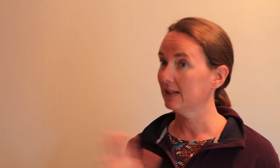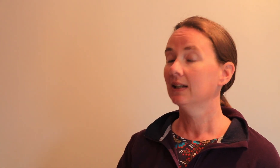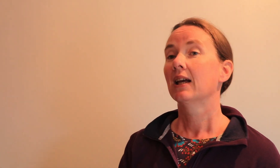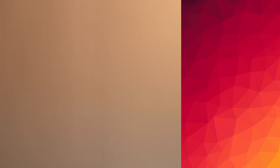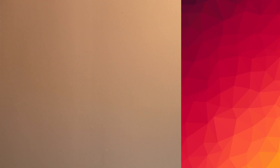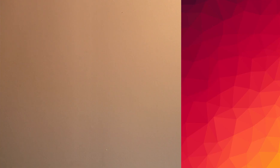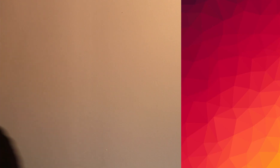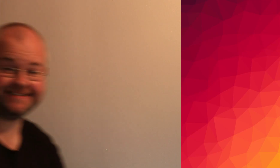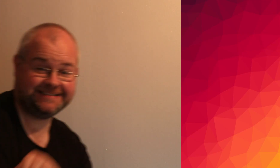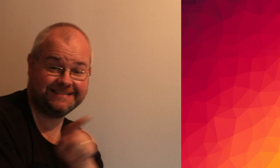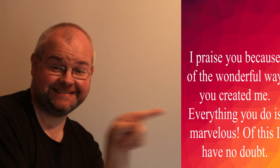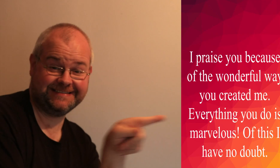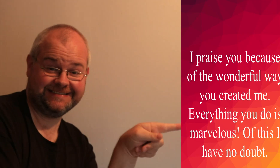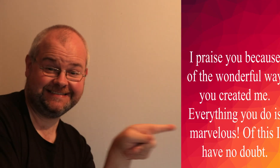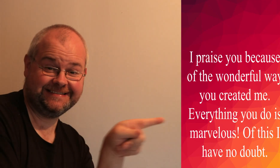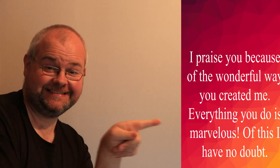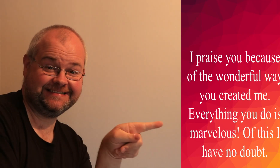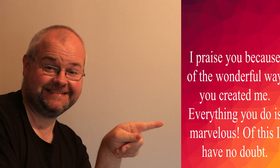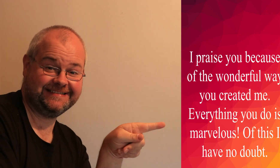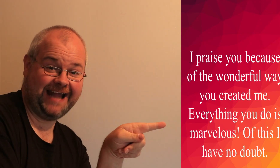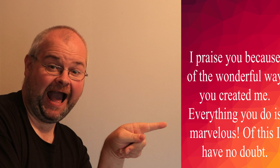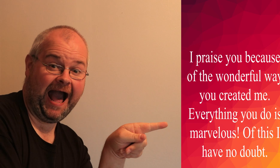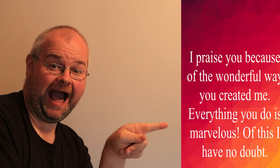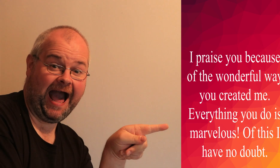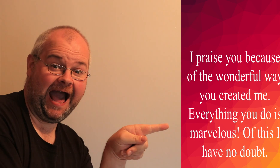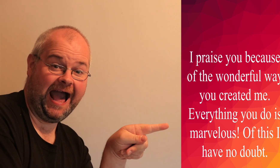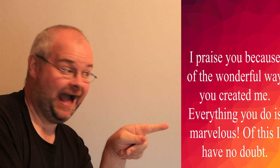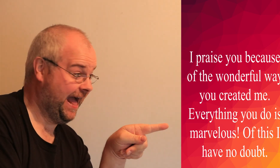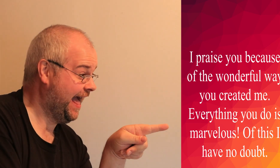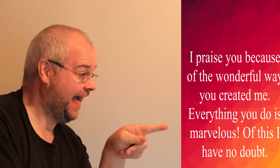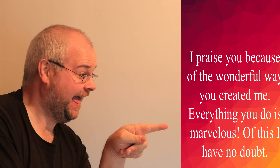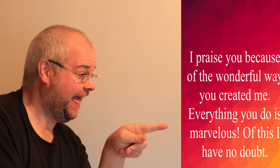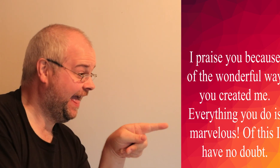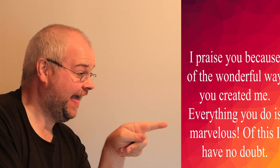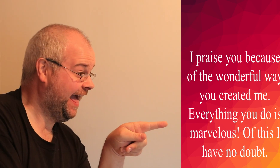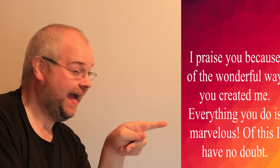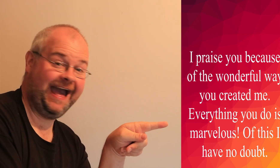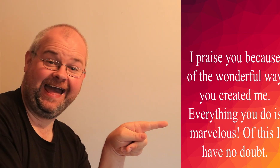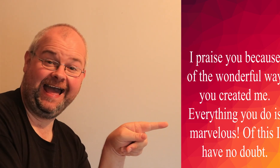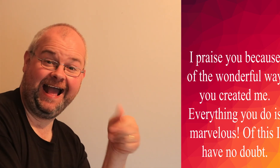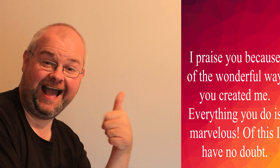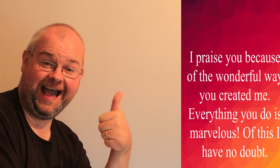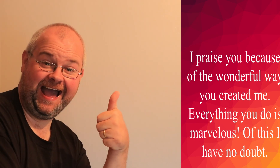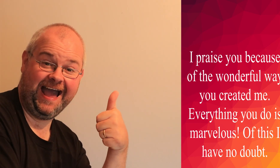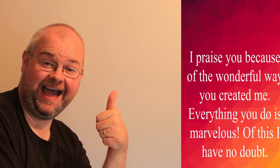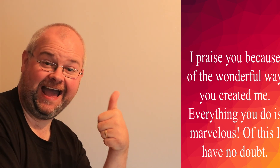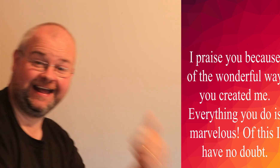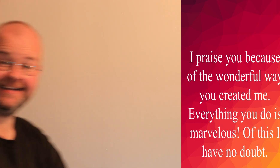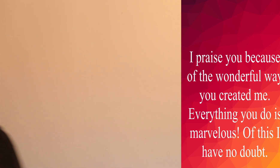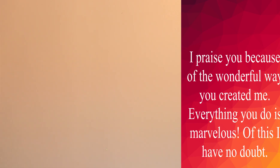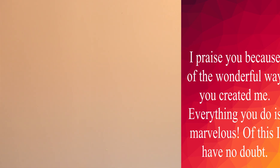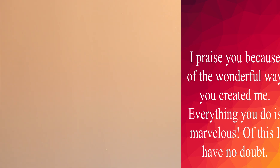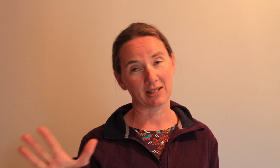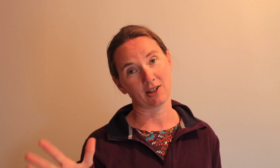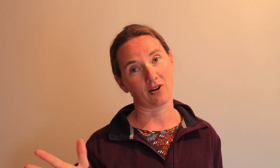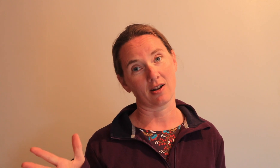you what it is is the book of Psalms and Psalms it's a book of poetry the verse that we are going to use for the whole five weeks